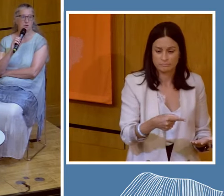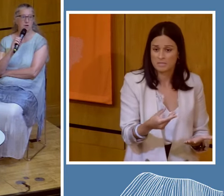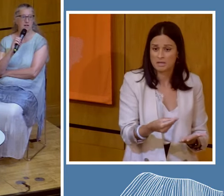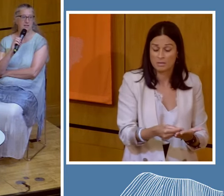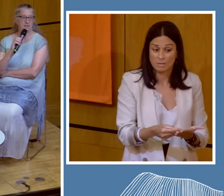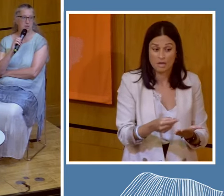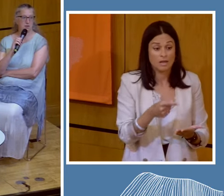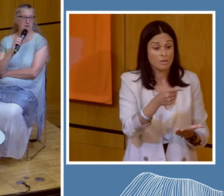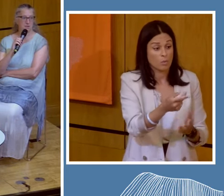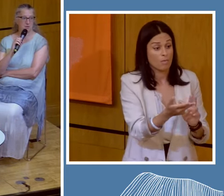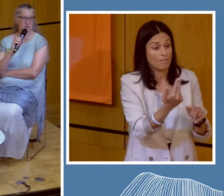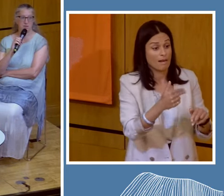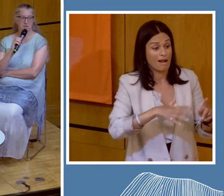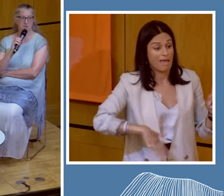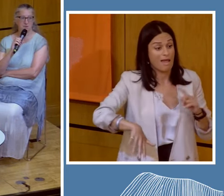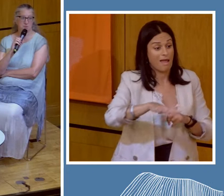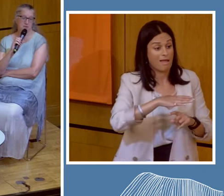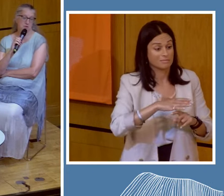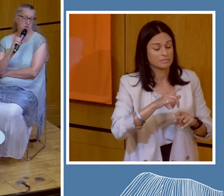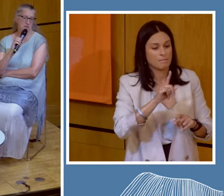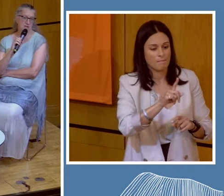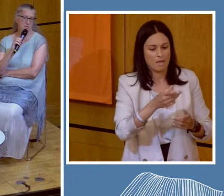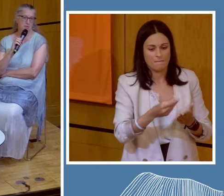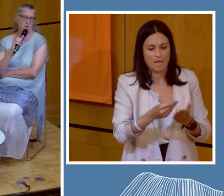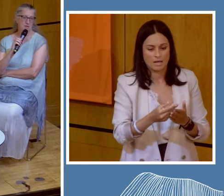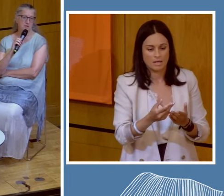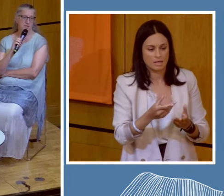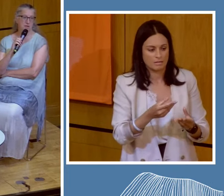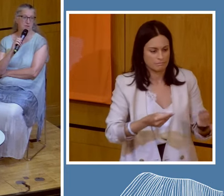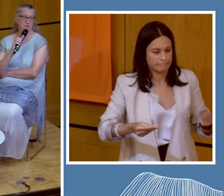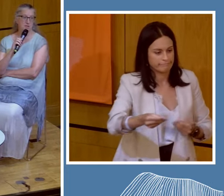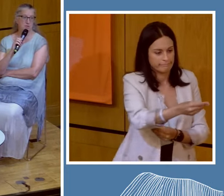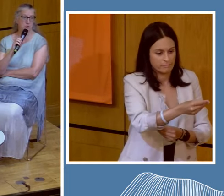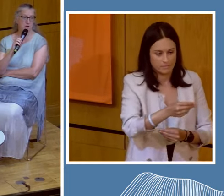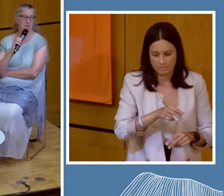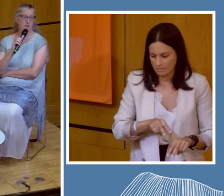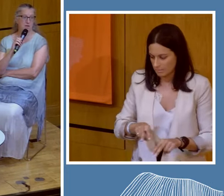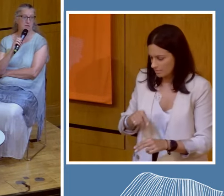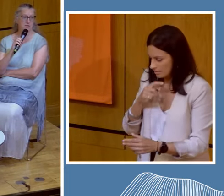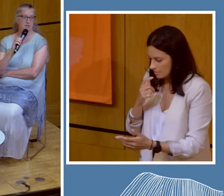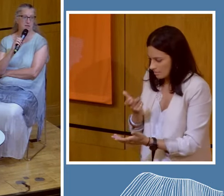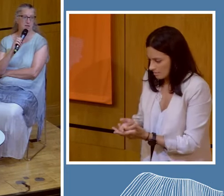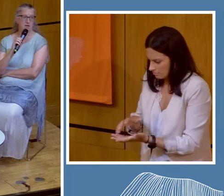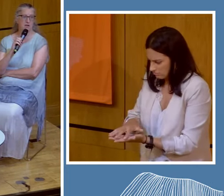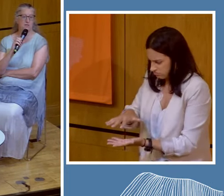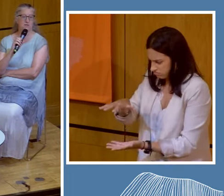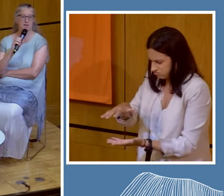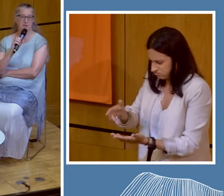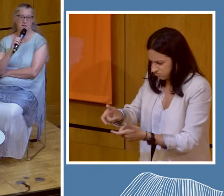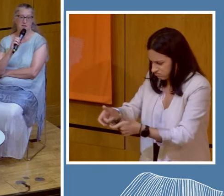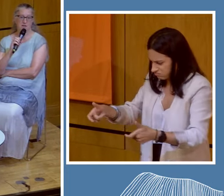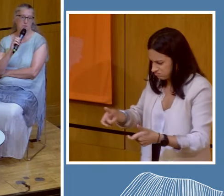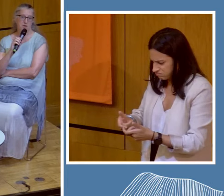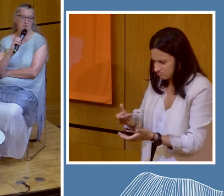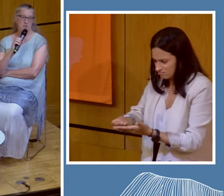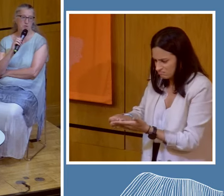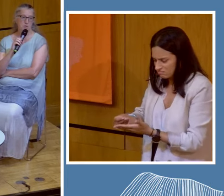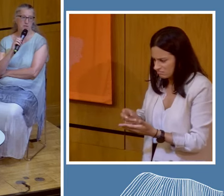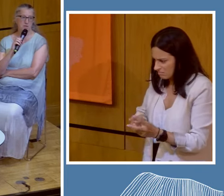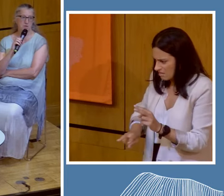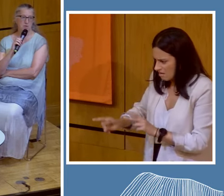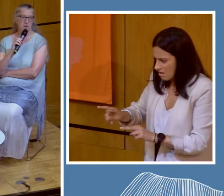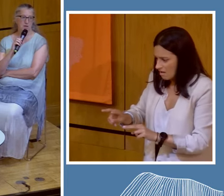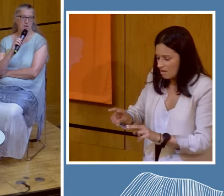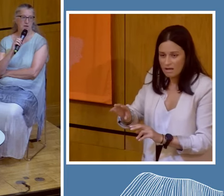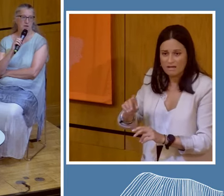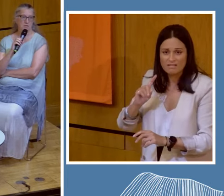give me your land and you can have this suitcase full of money, which is clearly more money than they'd ever seen or ever likely to see in their lives. And they politely told